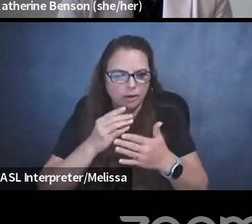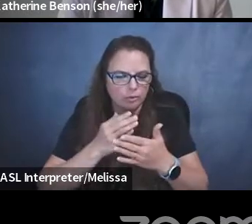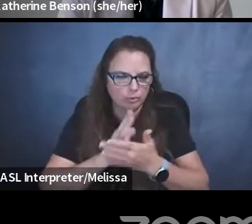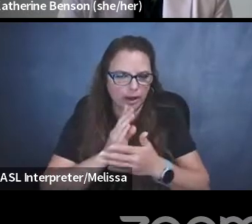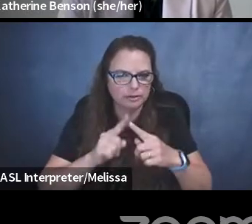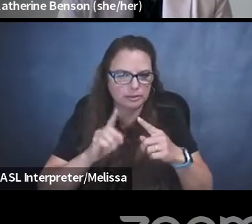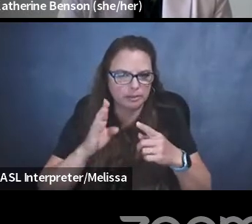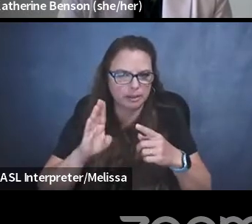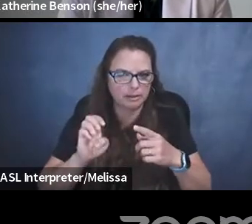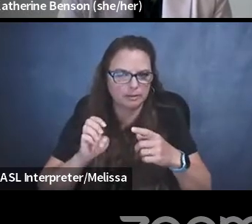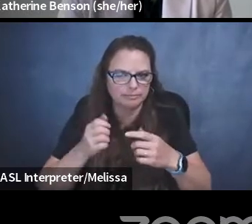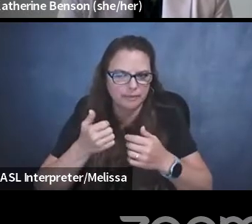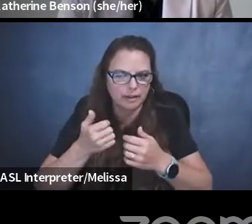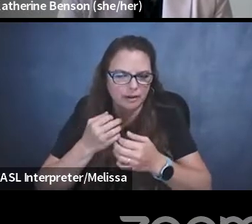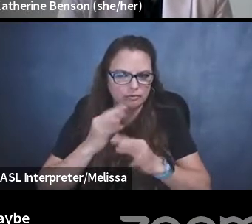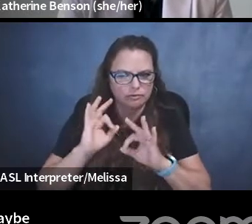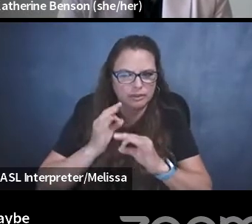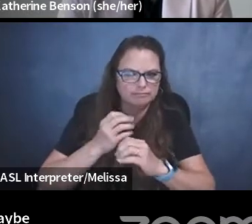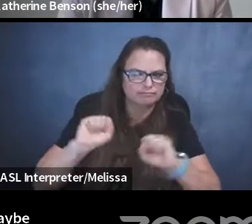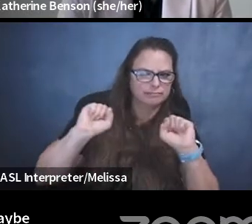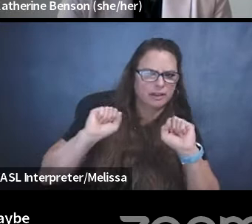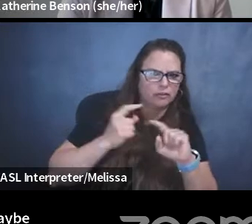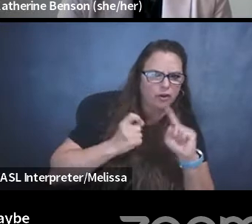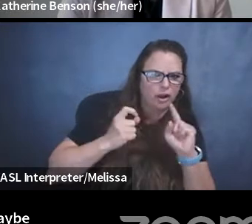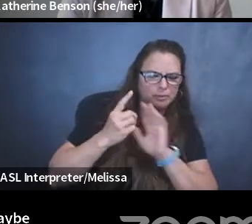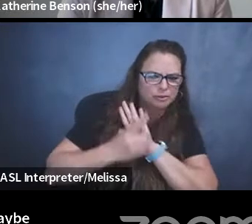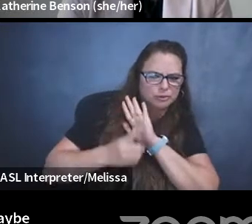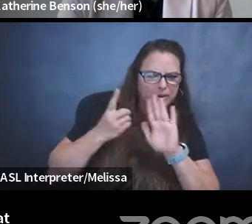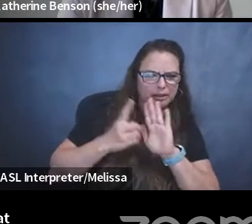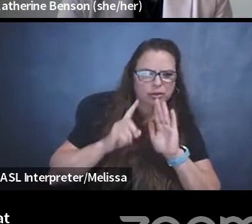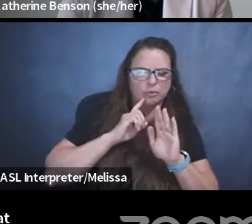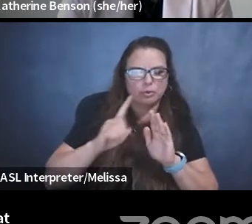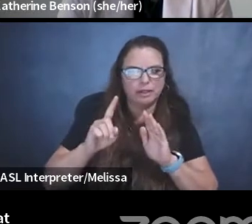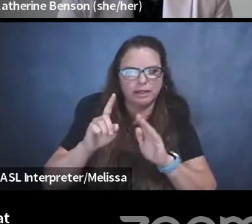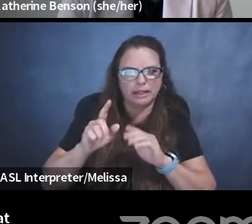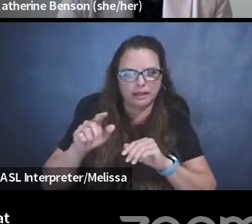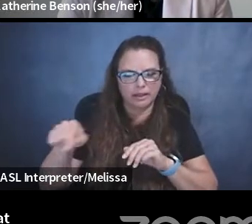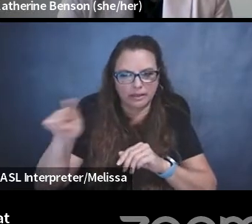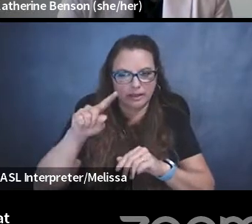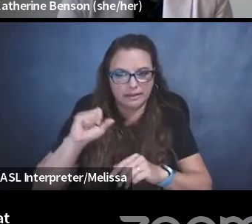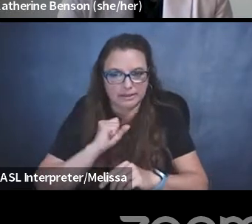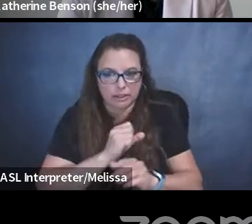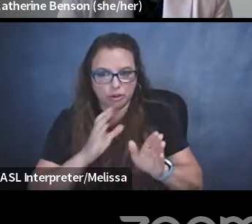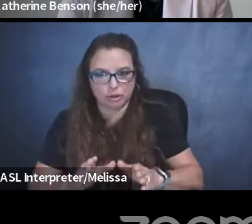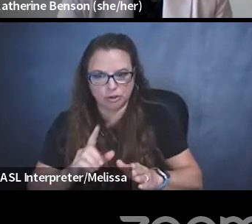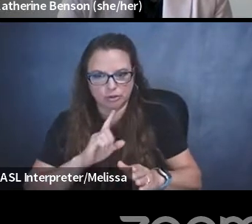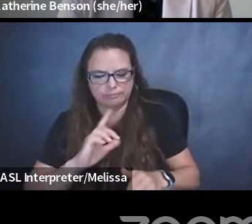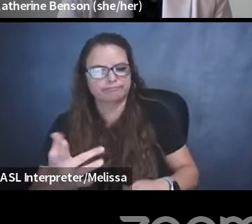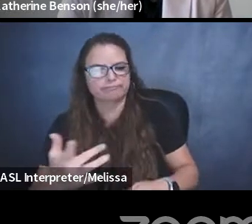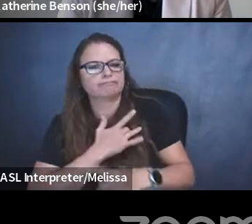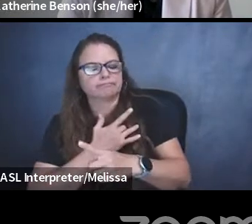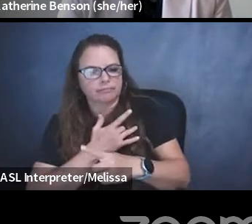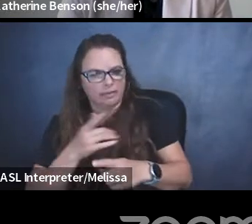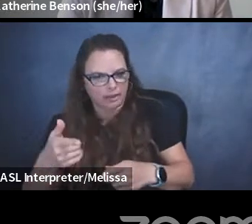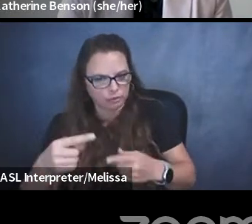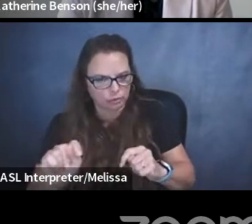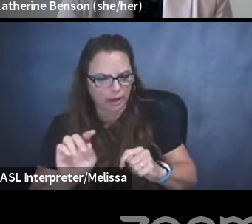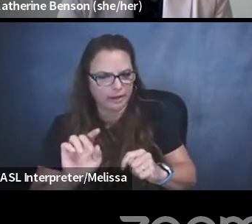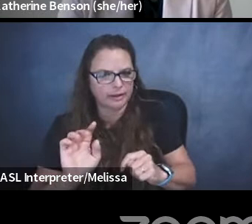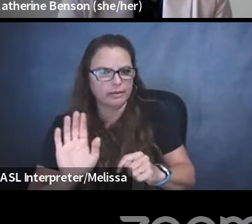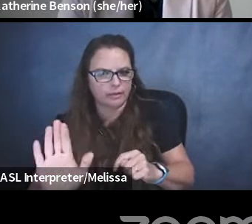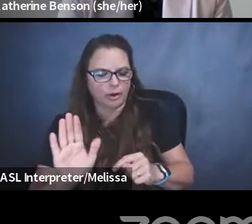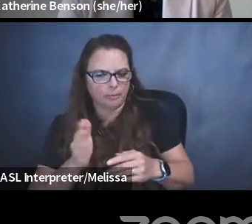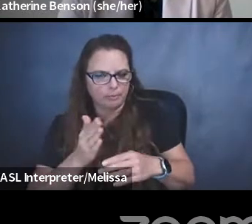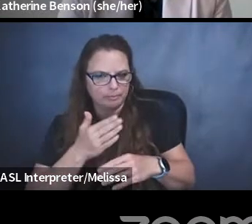discrimination really resonates with the senators and that they're trying their best to protect us. So we're really